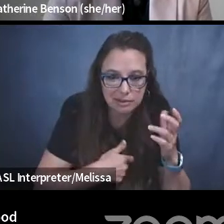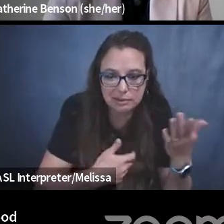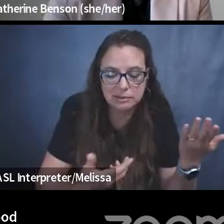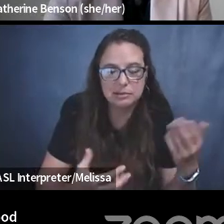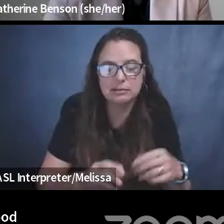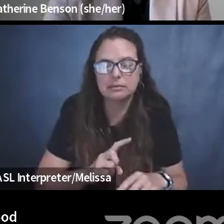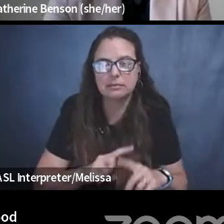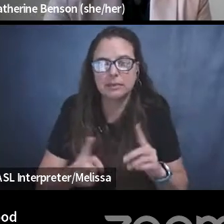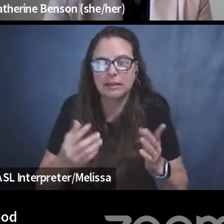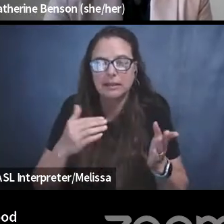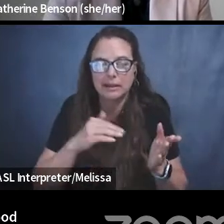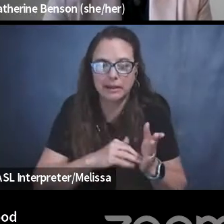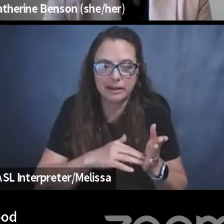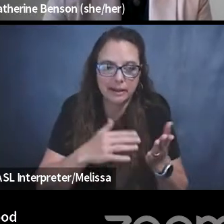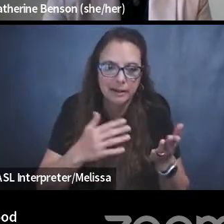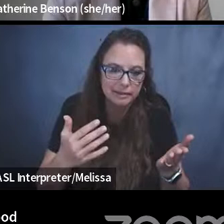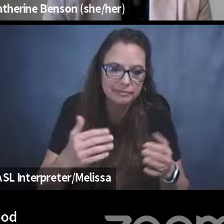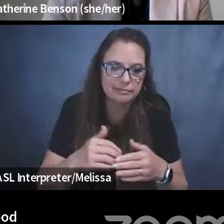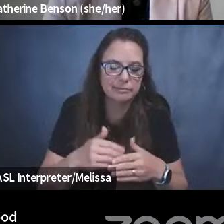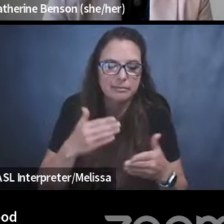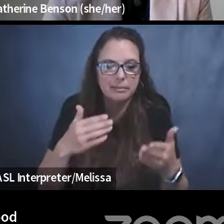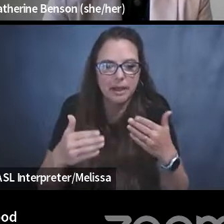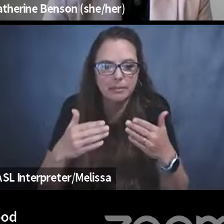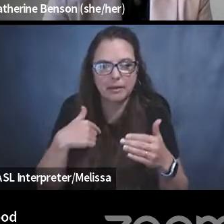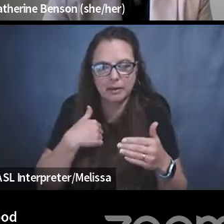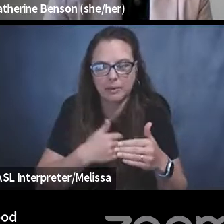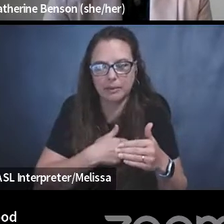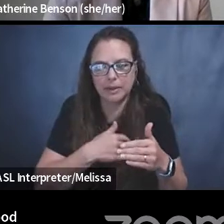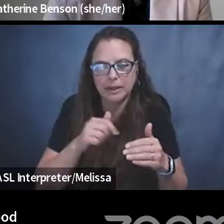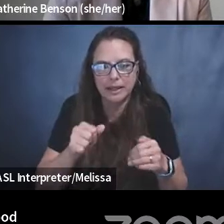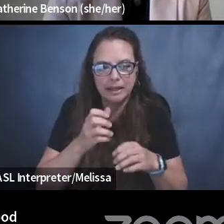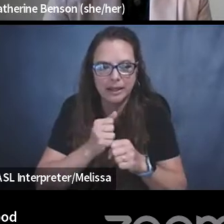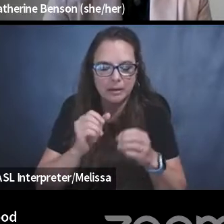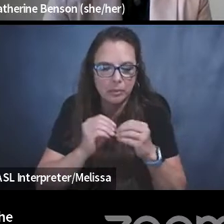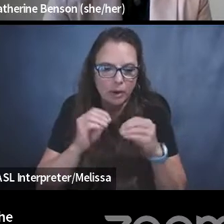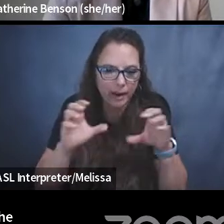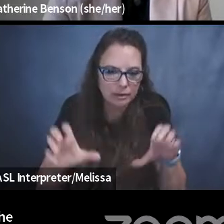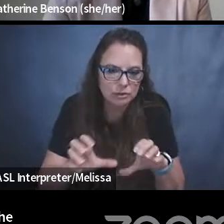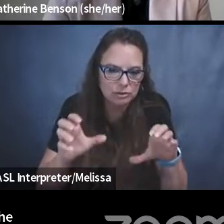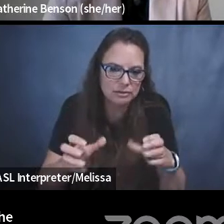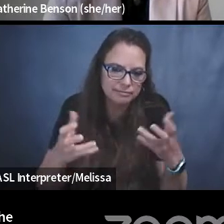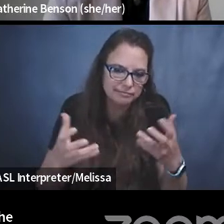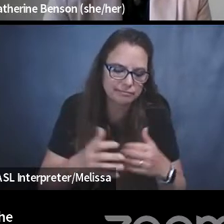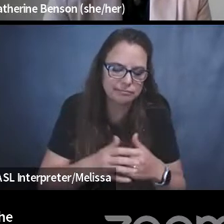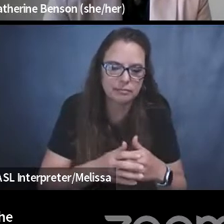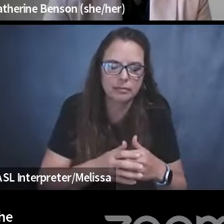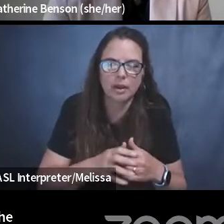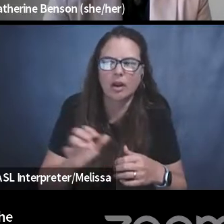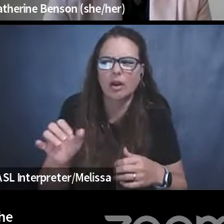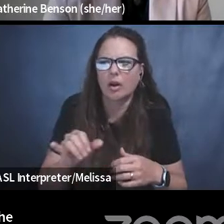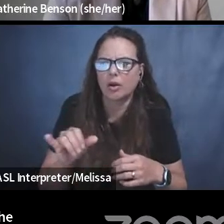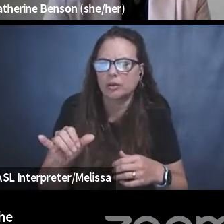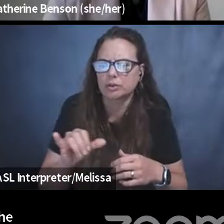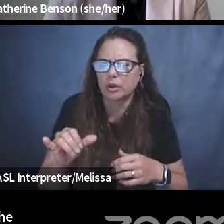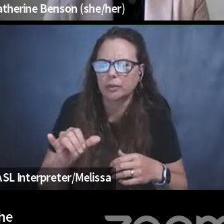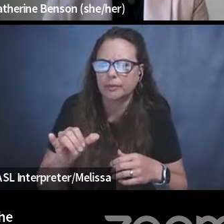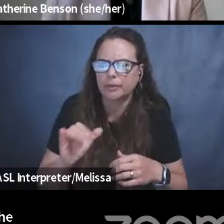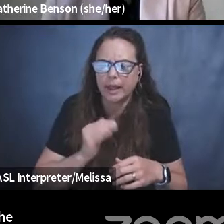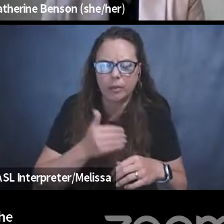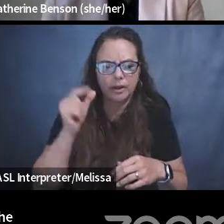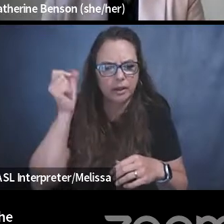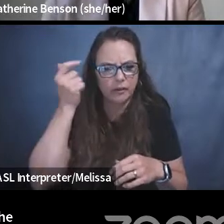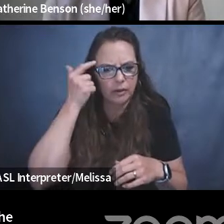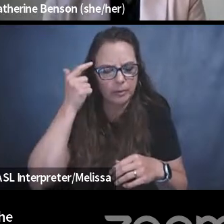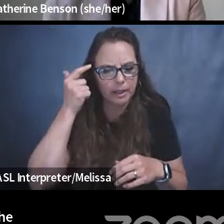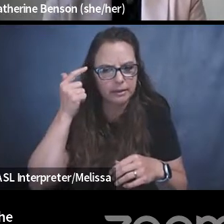again, uh, maybe, maybe we could get, um, some more actions. There's, there's also, uh, uh, our government is